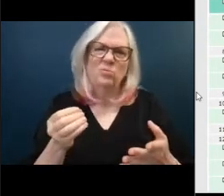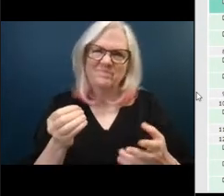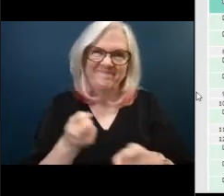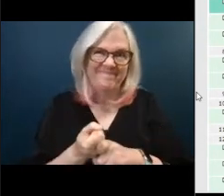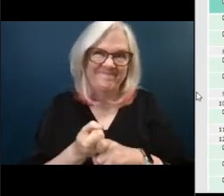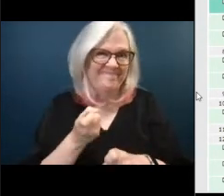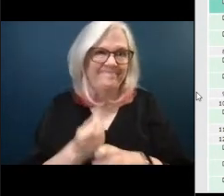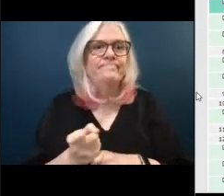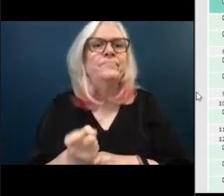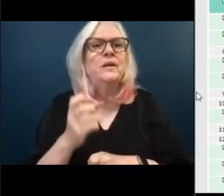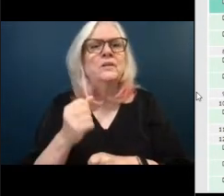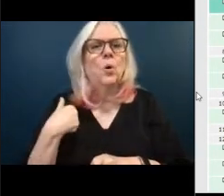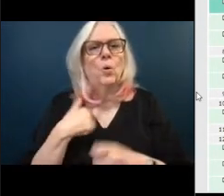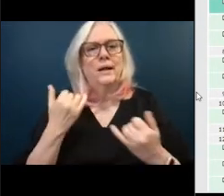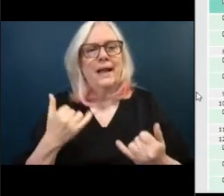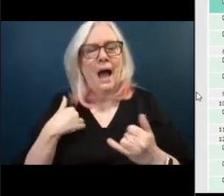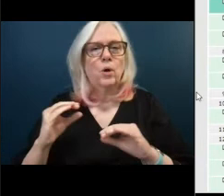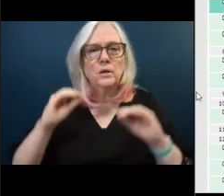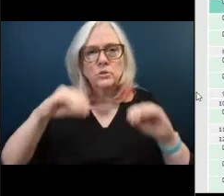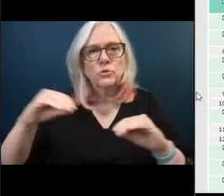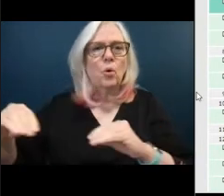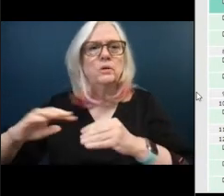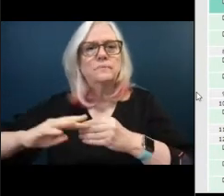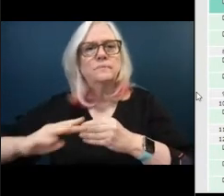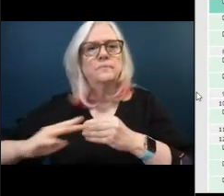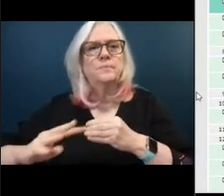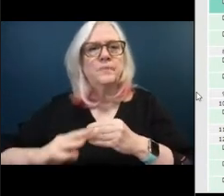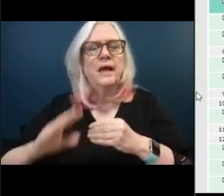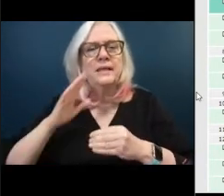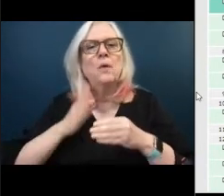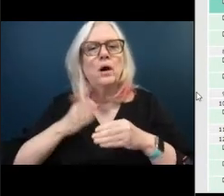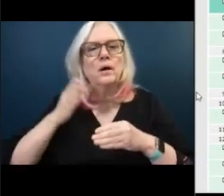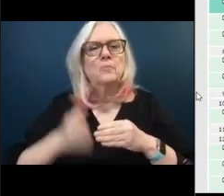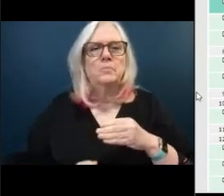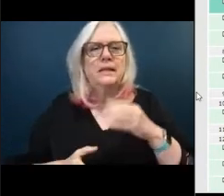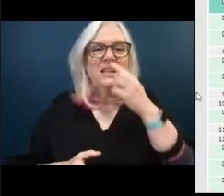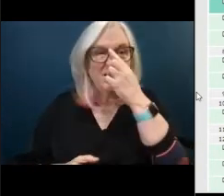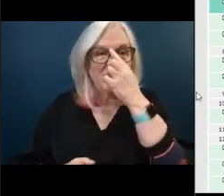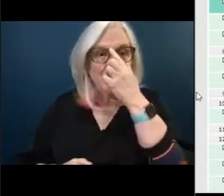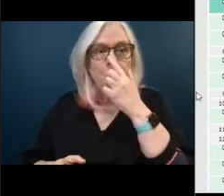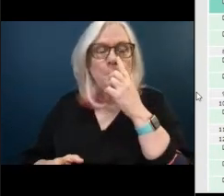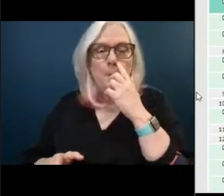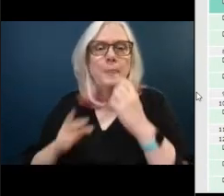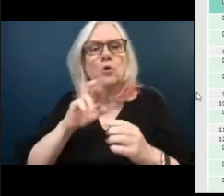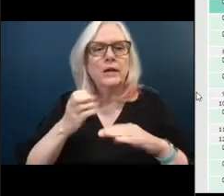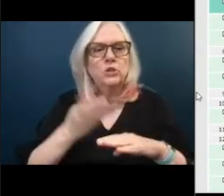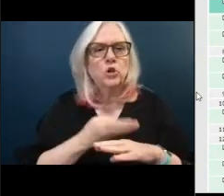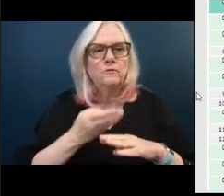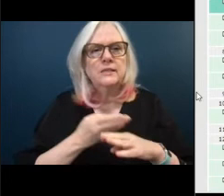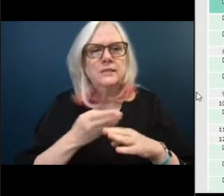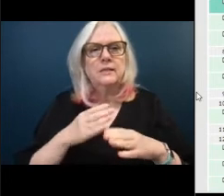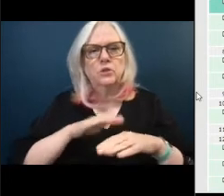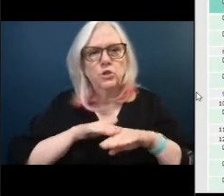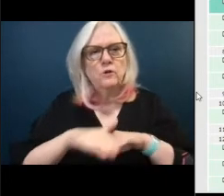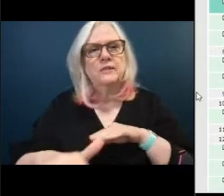this will complete boynton beach or complete high ridge we just did a resurfacing in that area and it complements that project